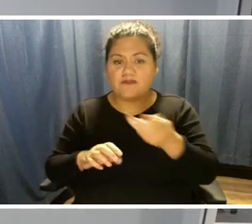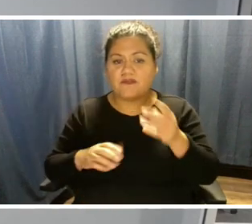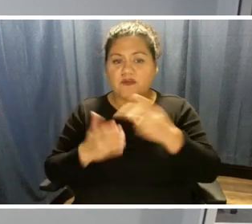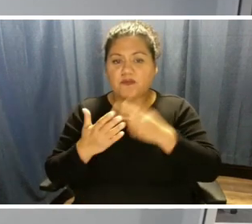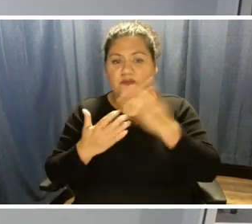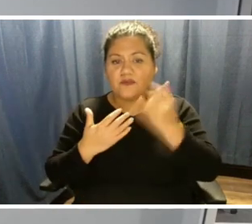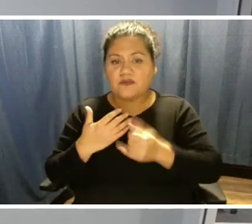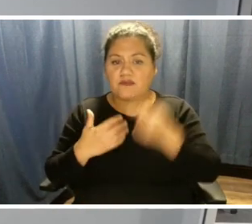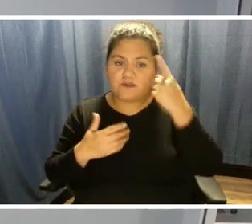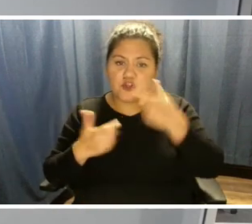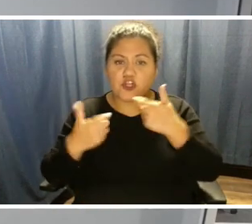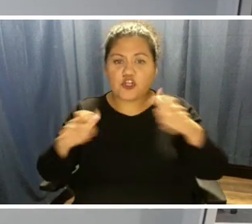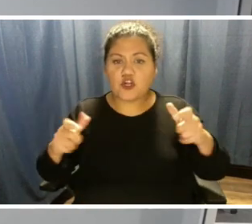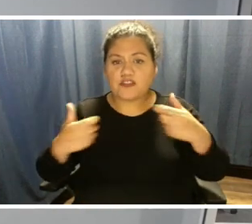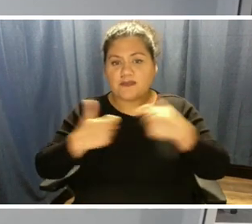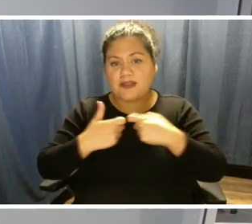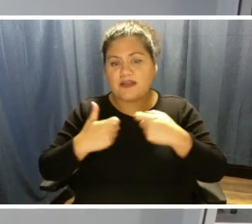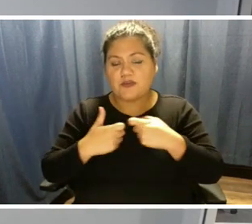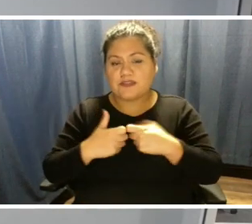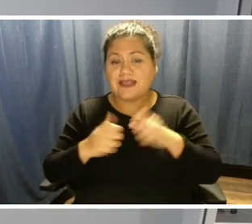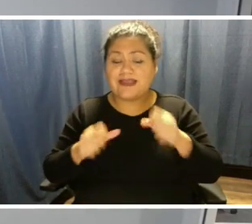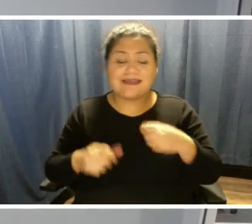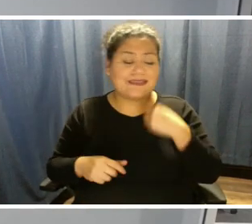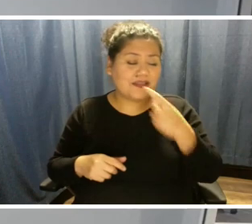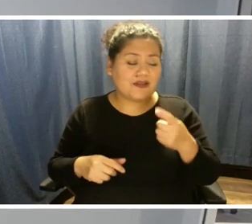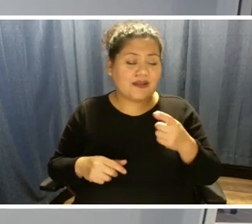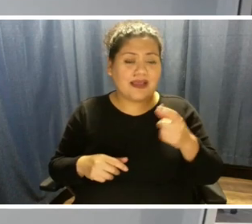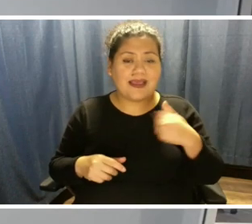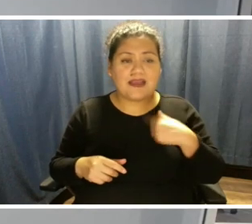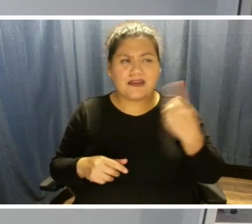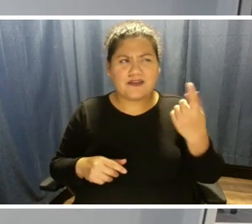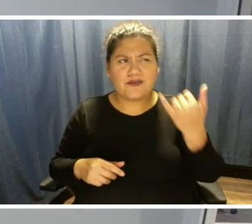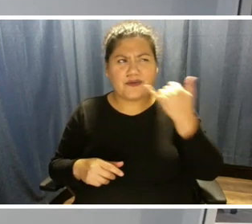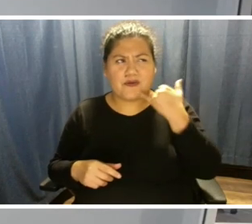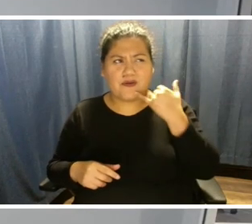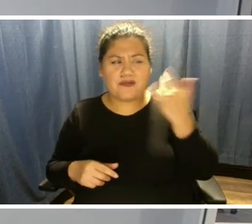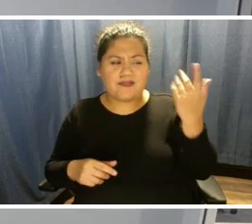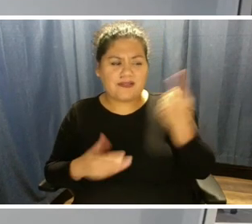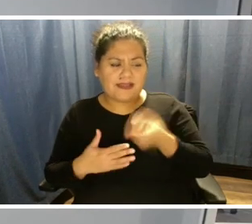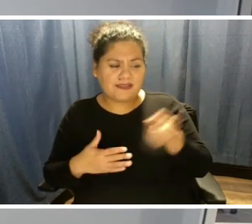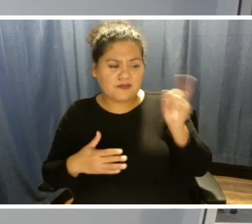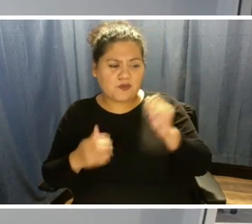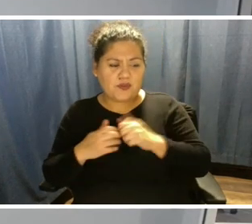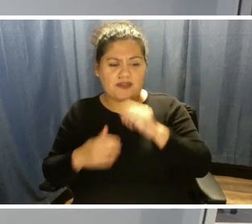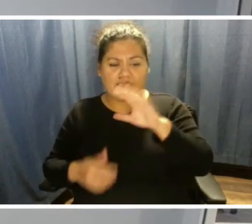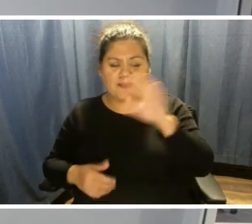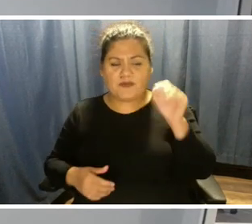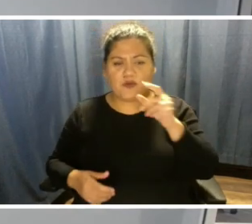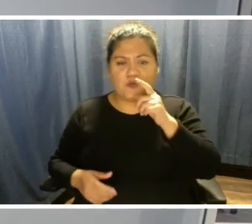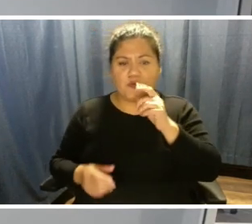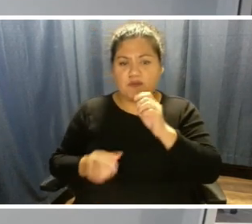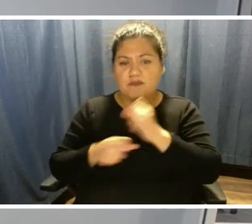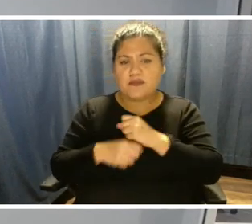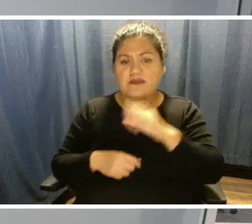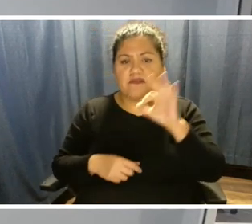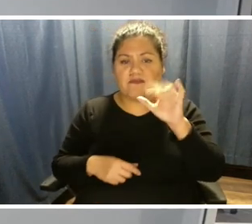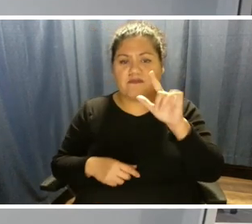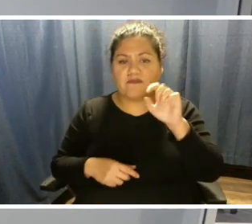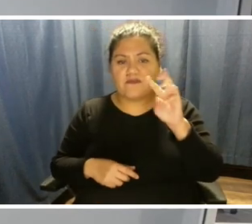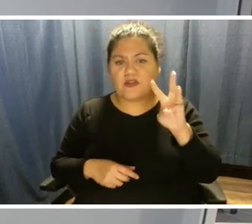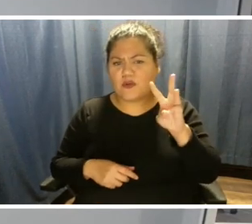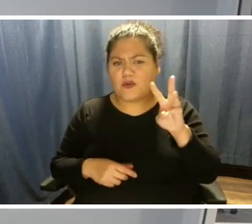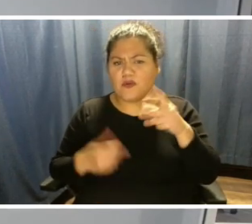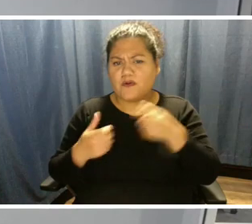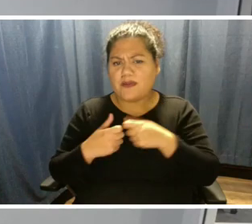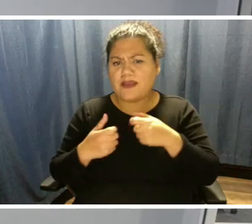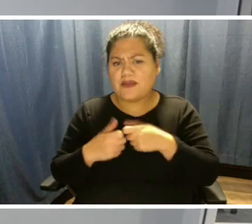batteries. I can also tell you that I had a call earlier this week with a company that does flow batteries and they